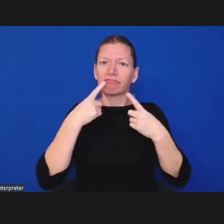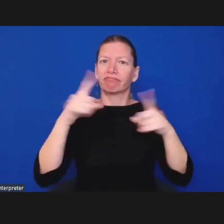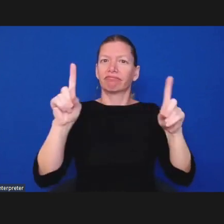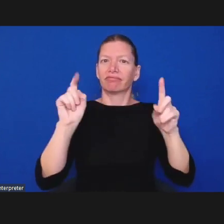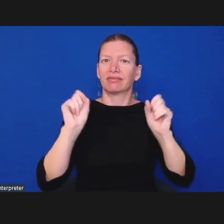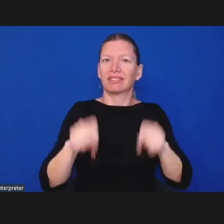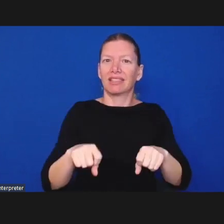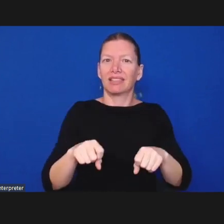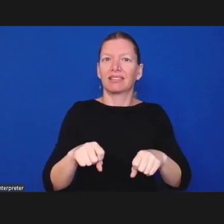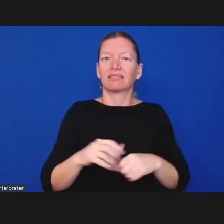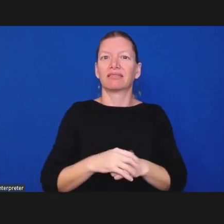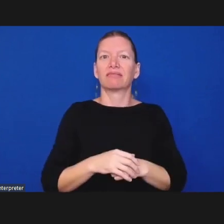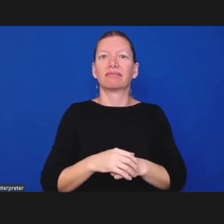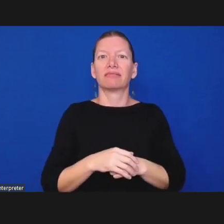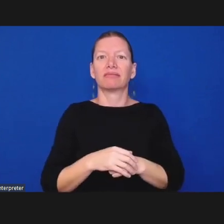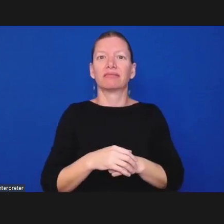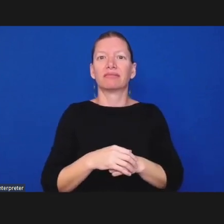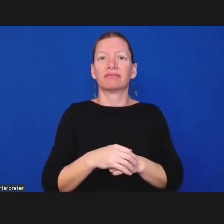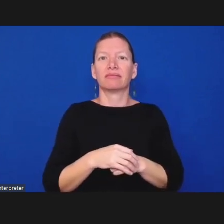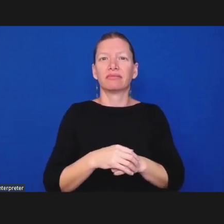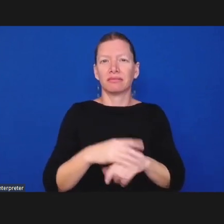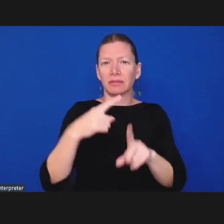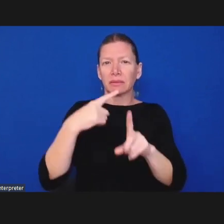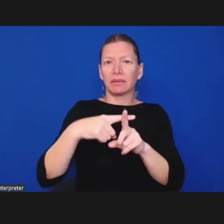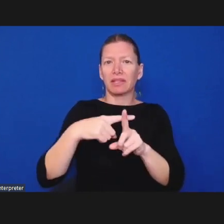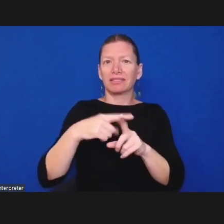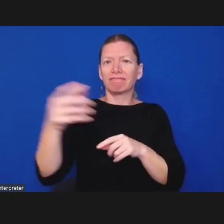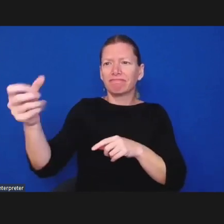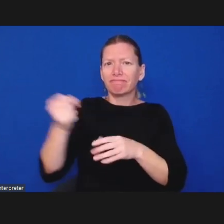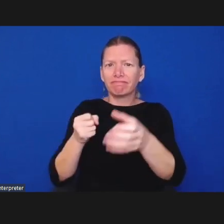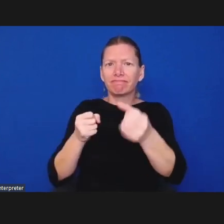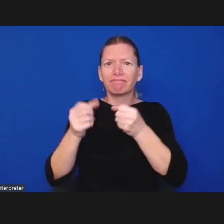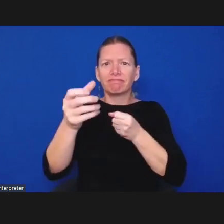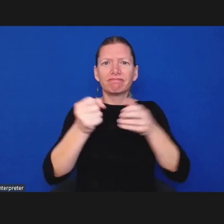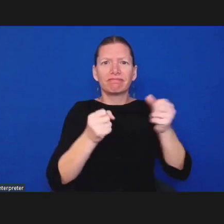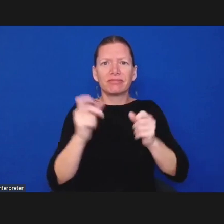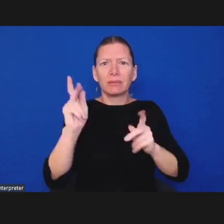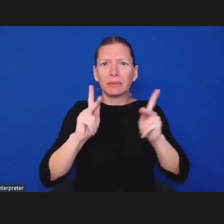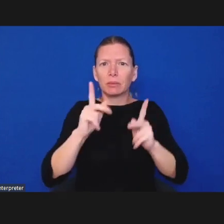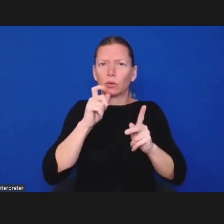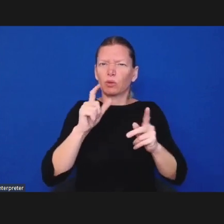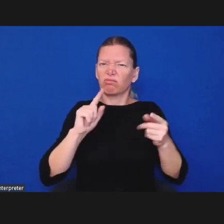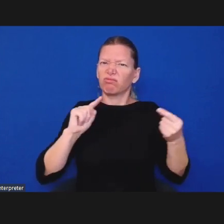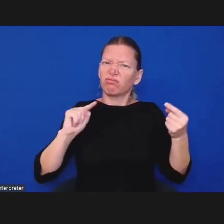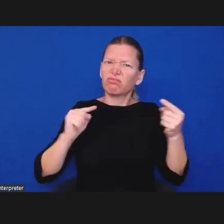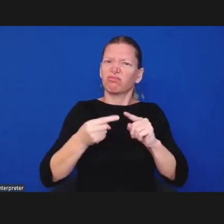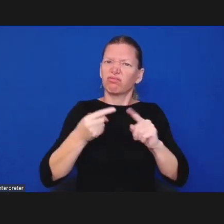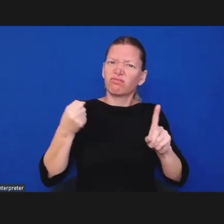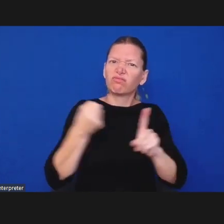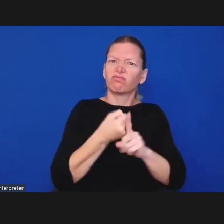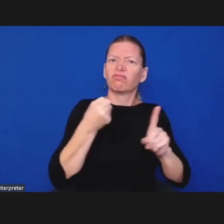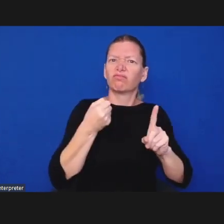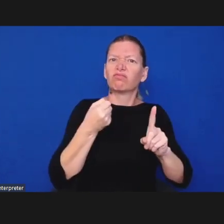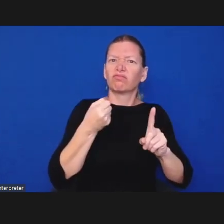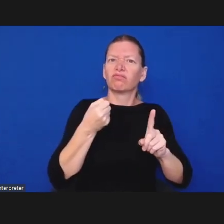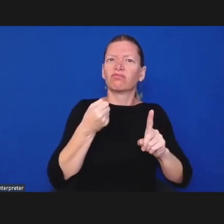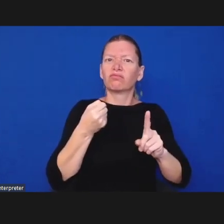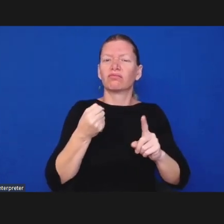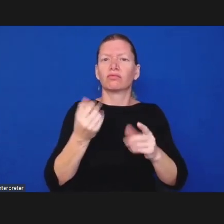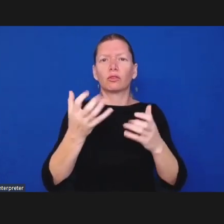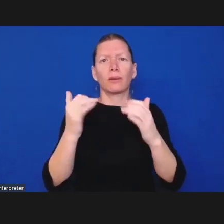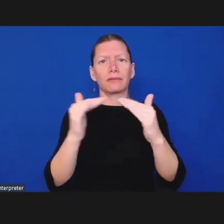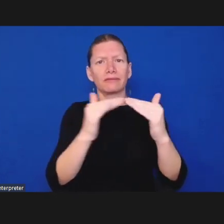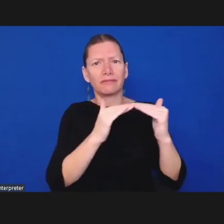being impartial and fair uh it's tricky business but um it's important and that that's part of why nacle exists